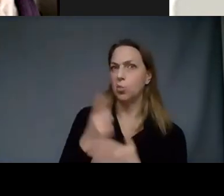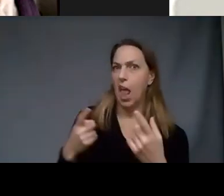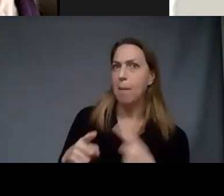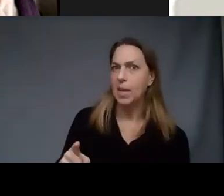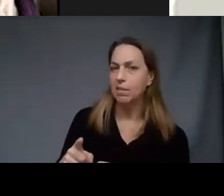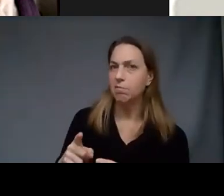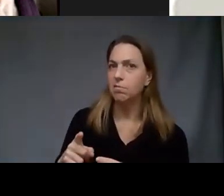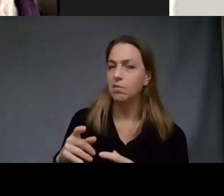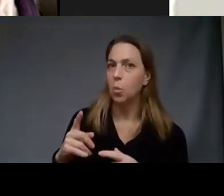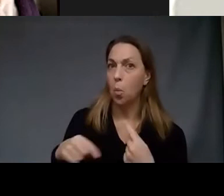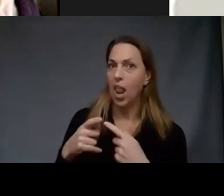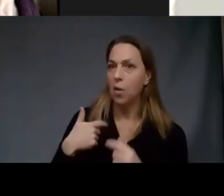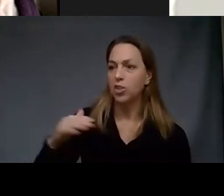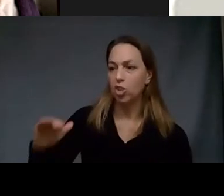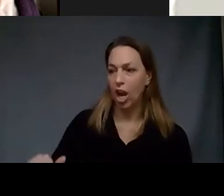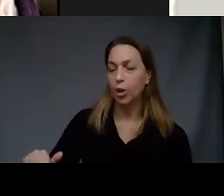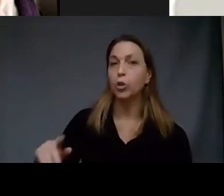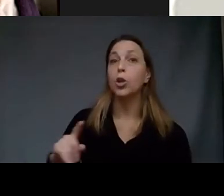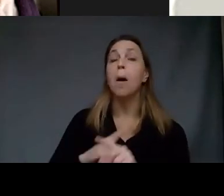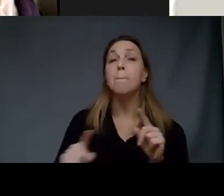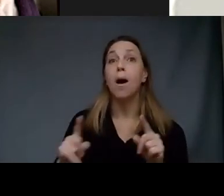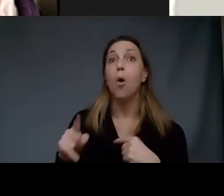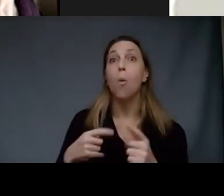that once I understood what it was and